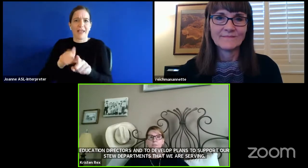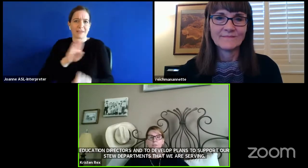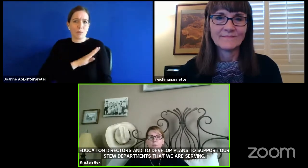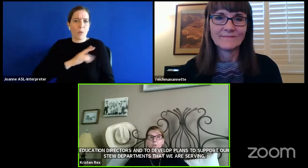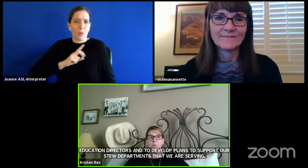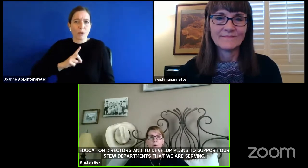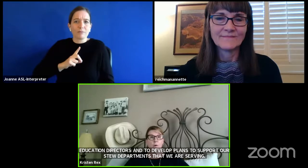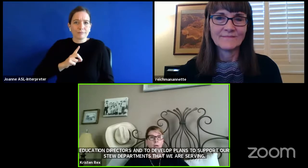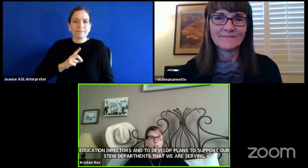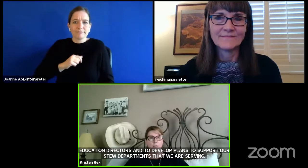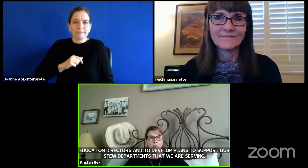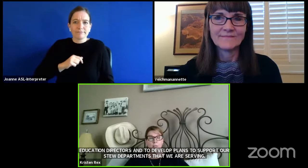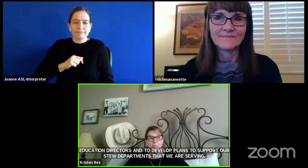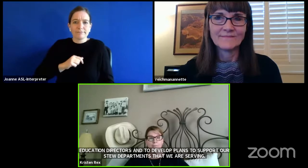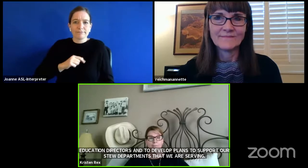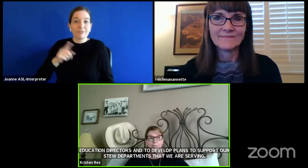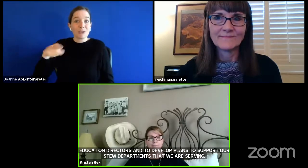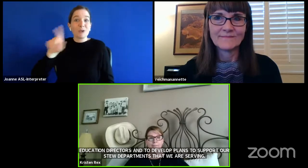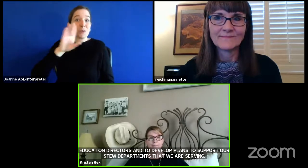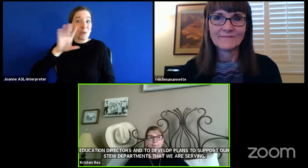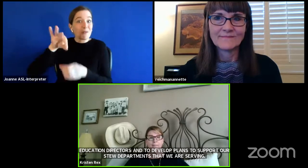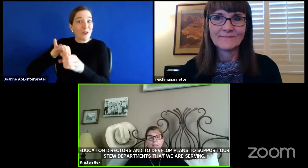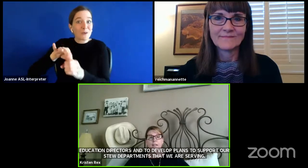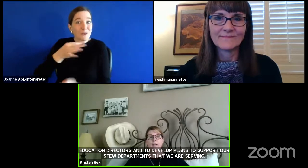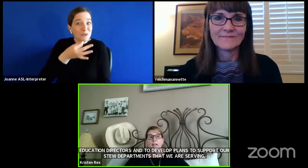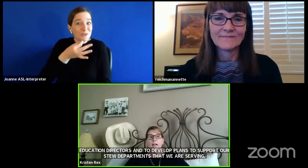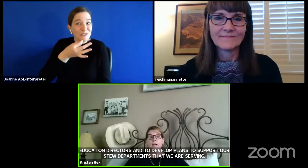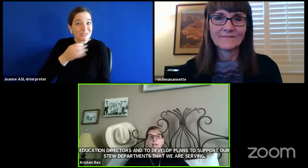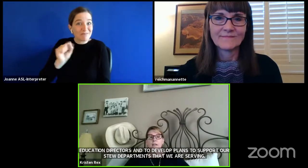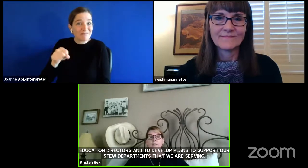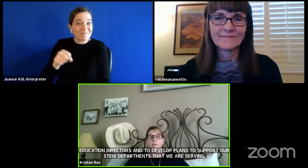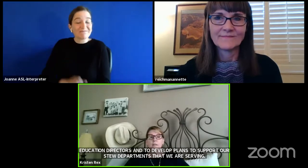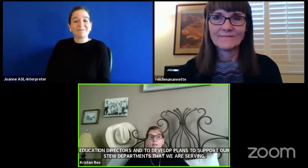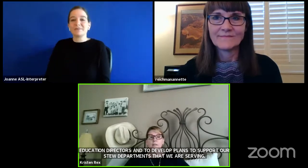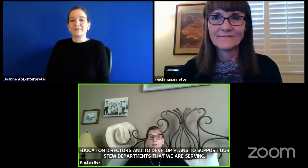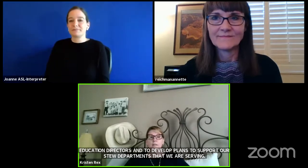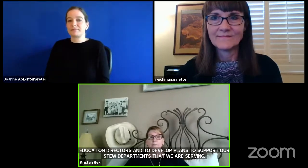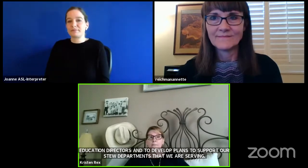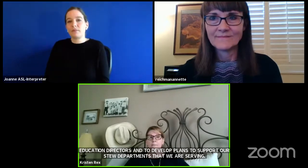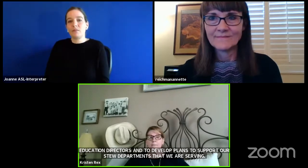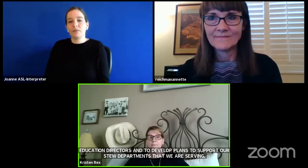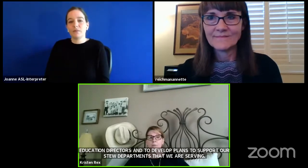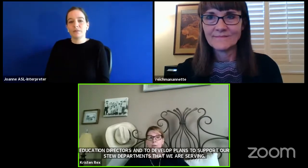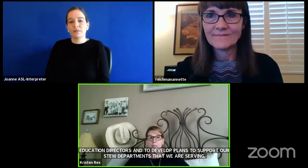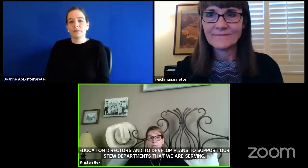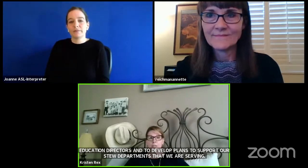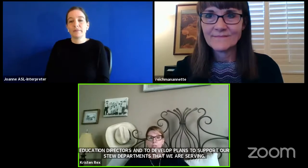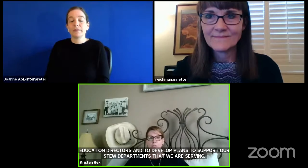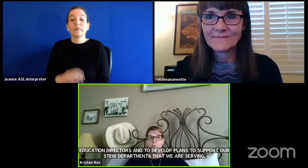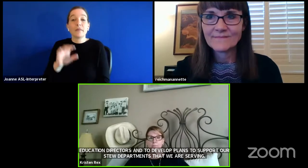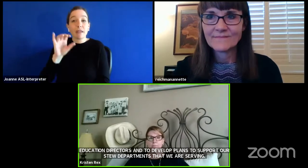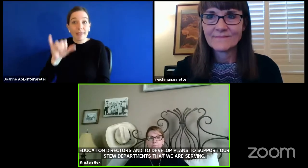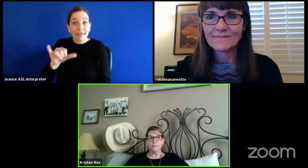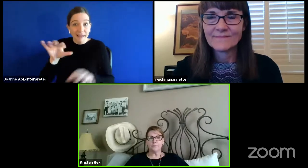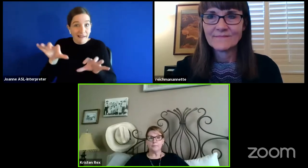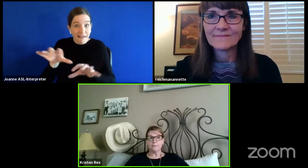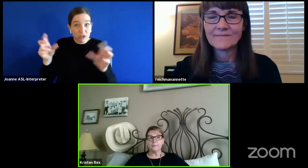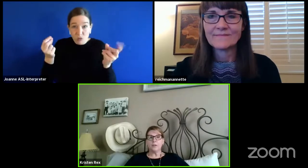to vote on to in a moment. I have submitted a recommendation